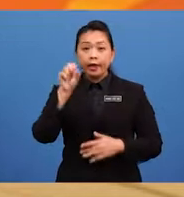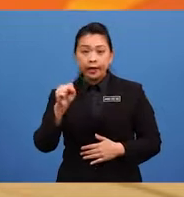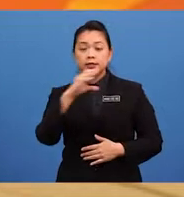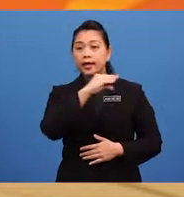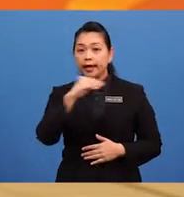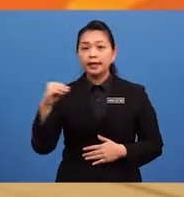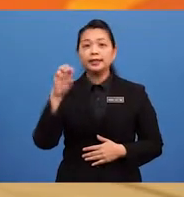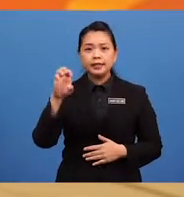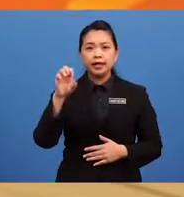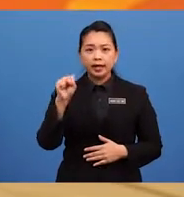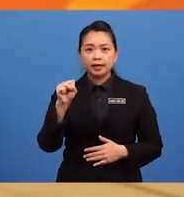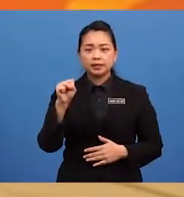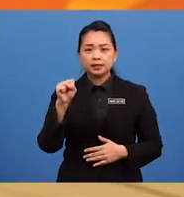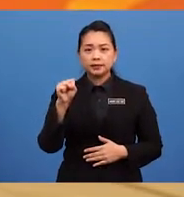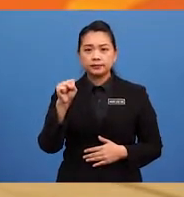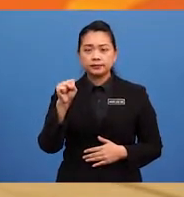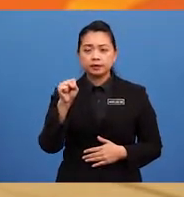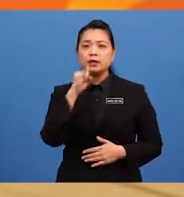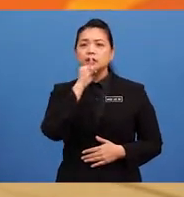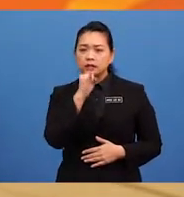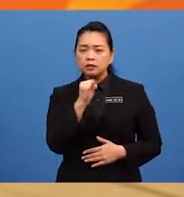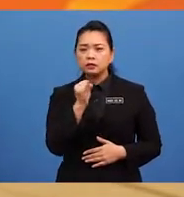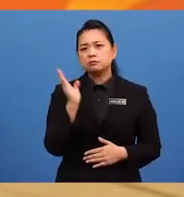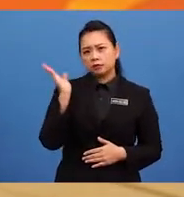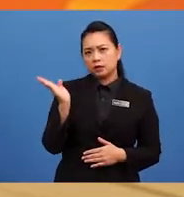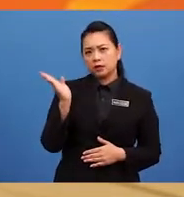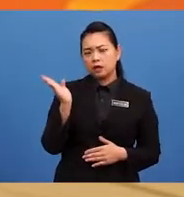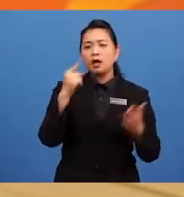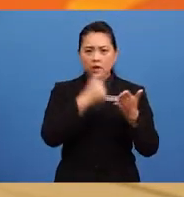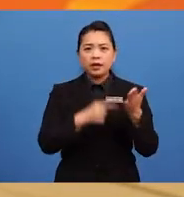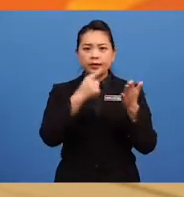a noun? Is there any rules to it?